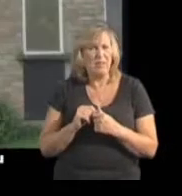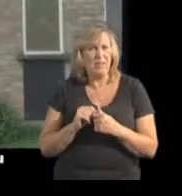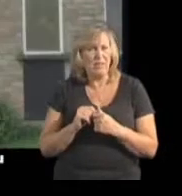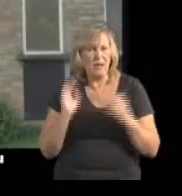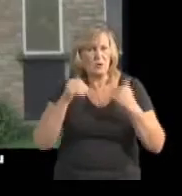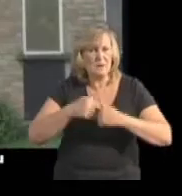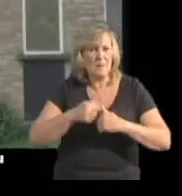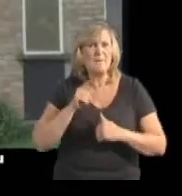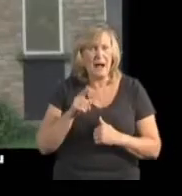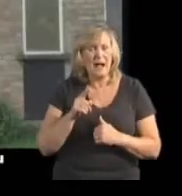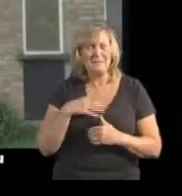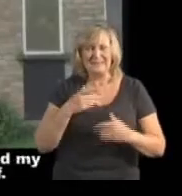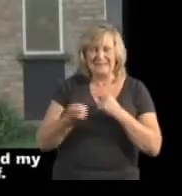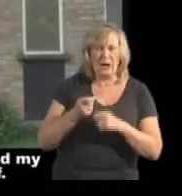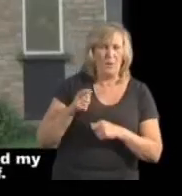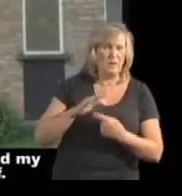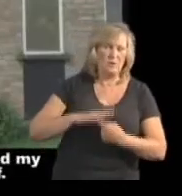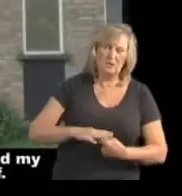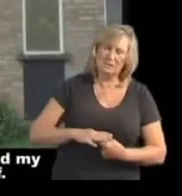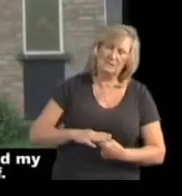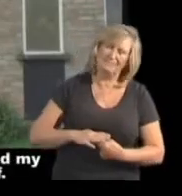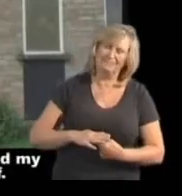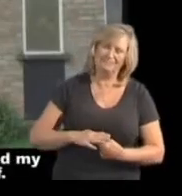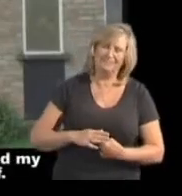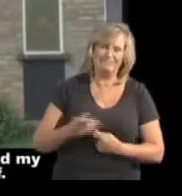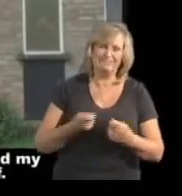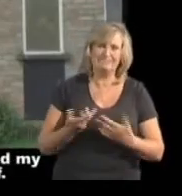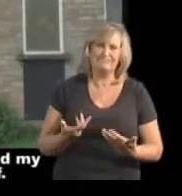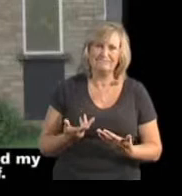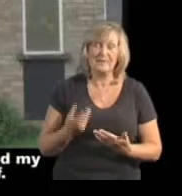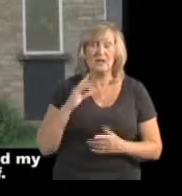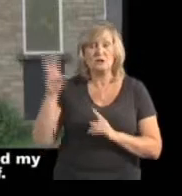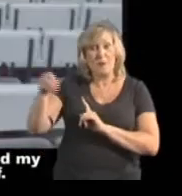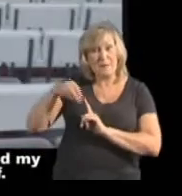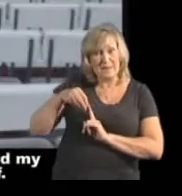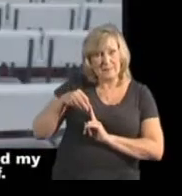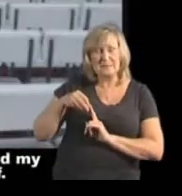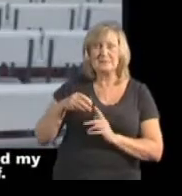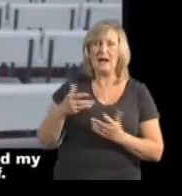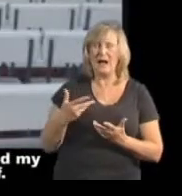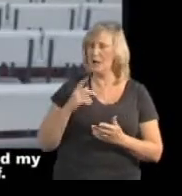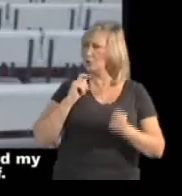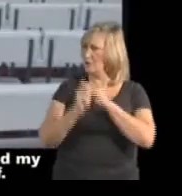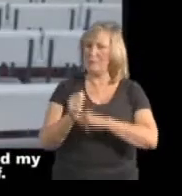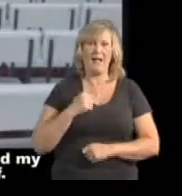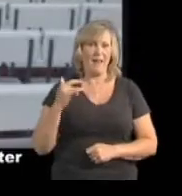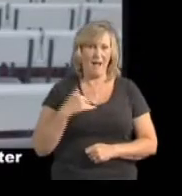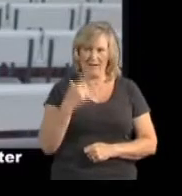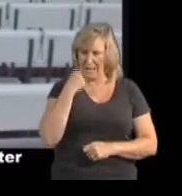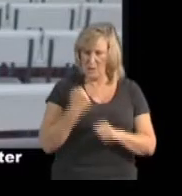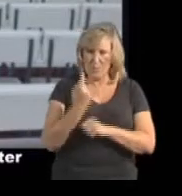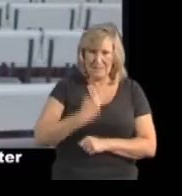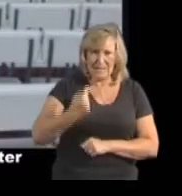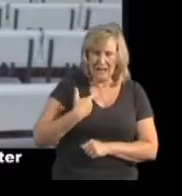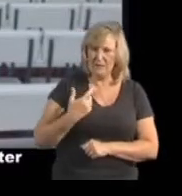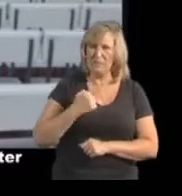deal with it makes you depressed. Direct payments have really changed my life. I do a lot more things for myself, doing